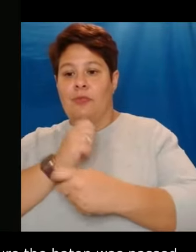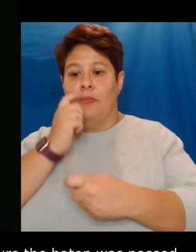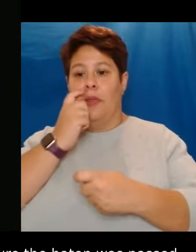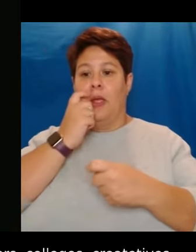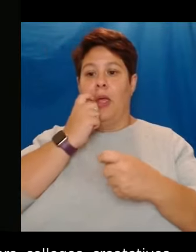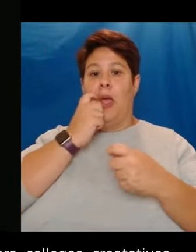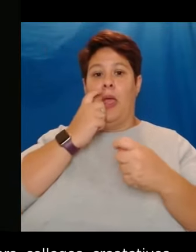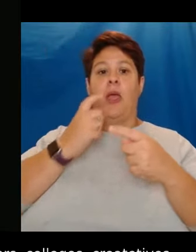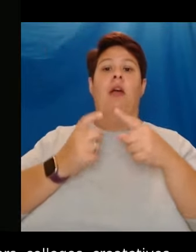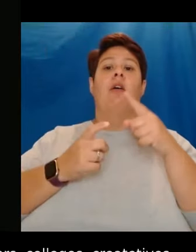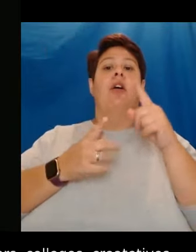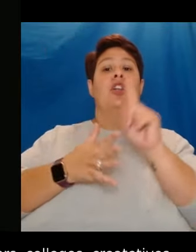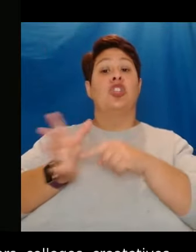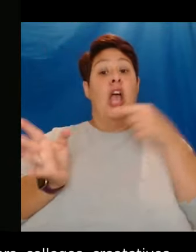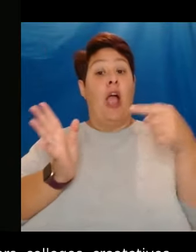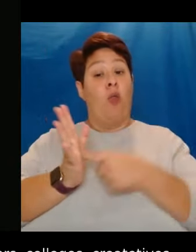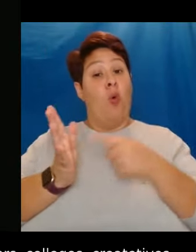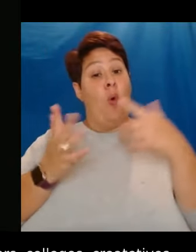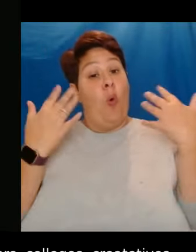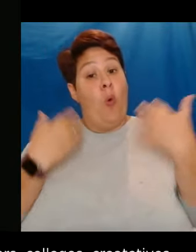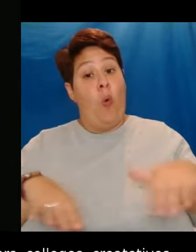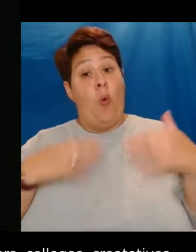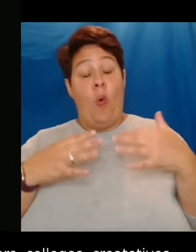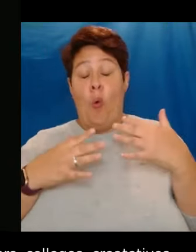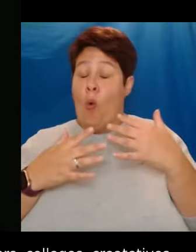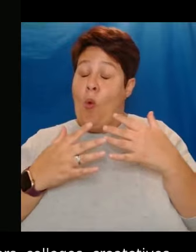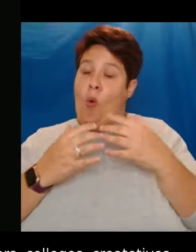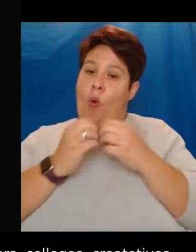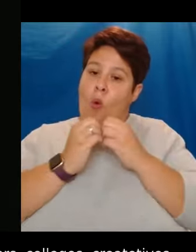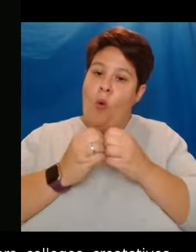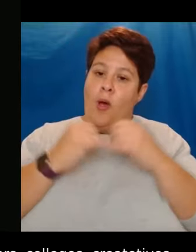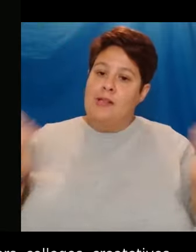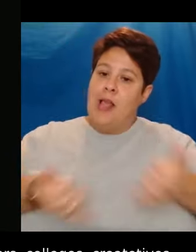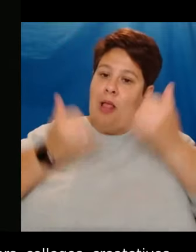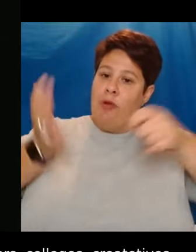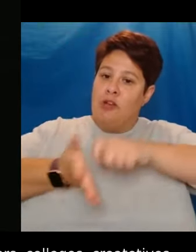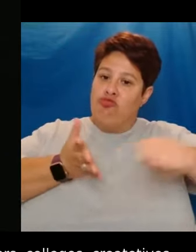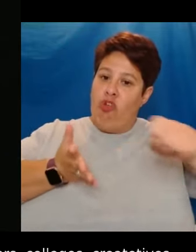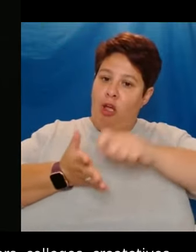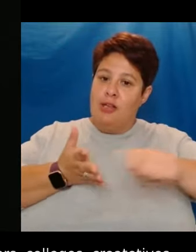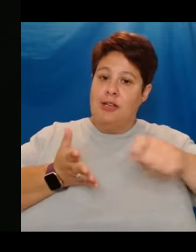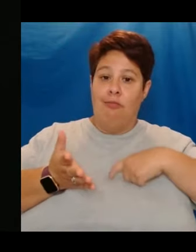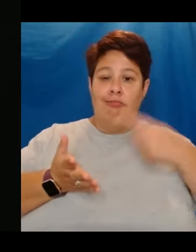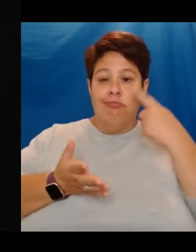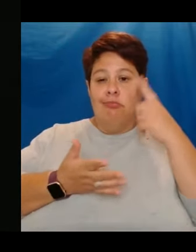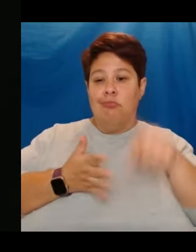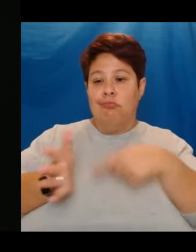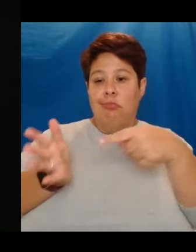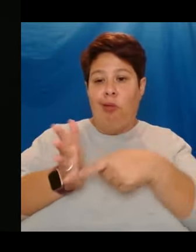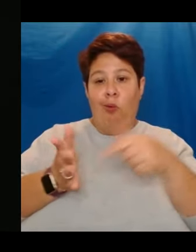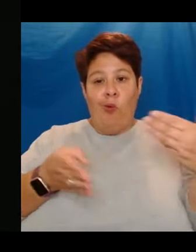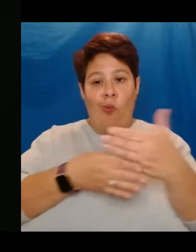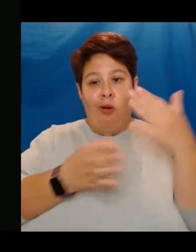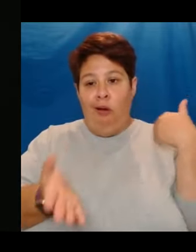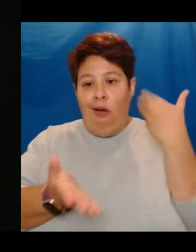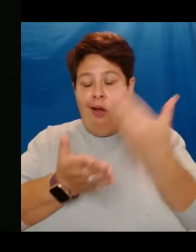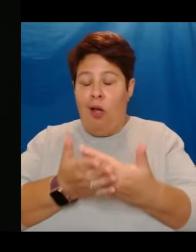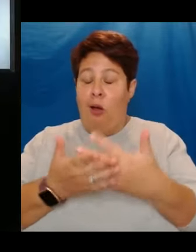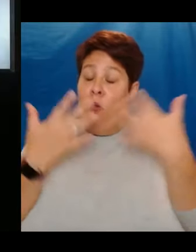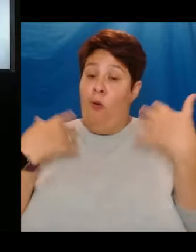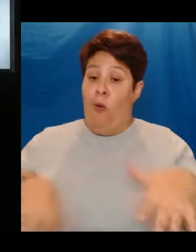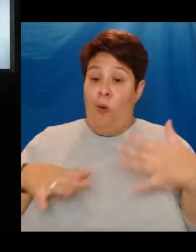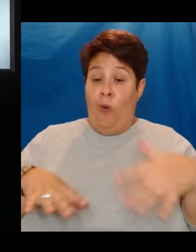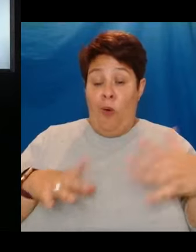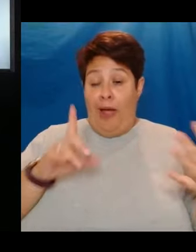and celebrated writers of our generation. When looking at Jack's body of work, it is hard to believe how much he has achieved.